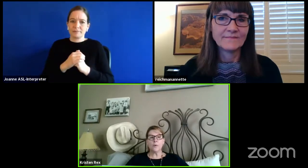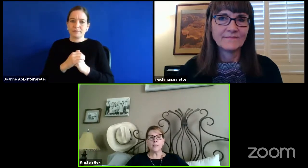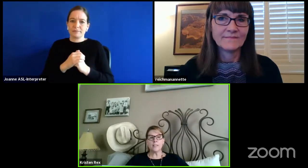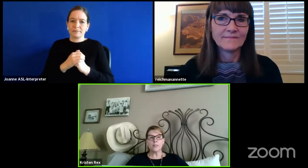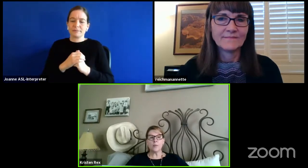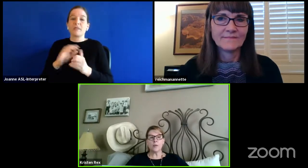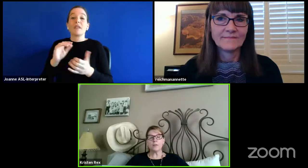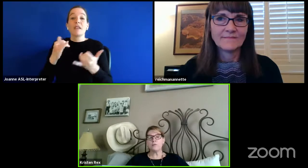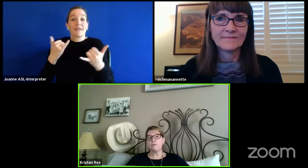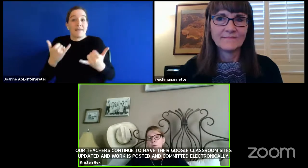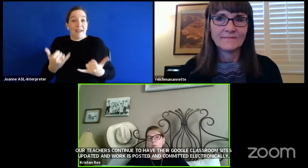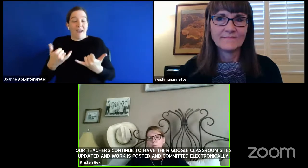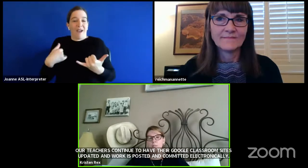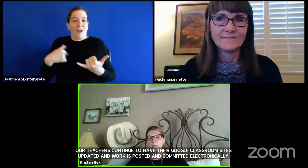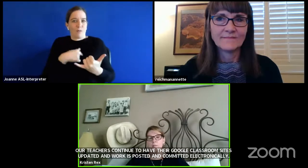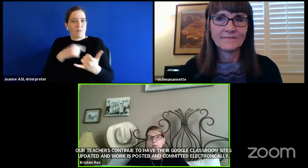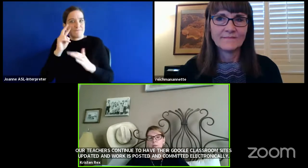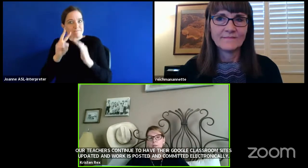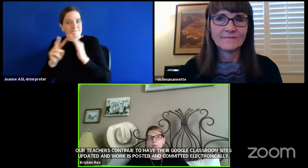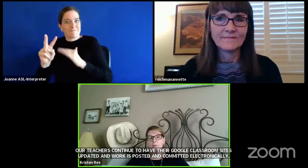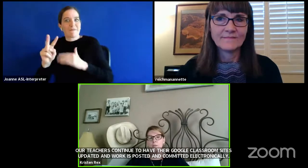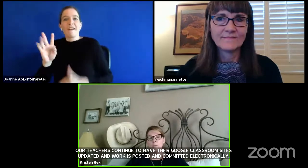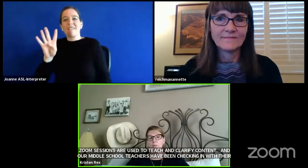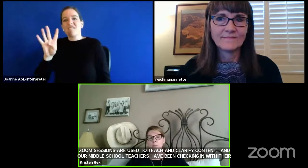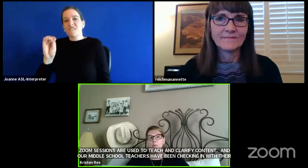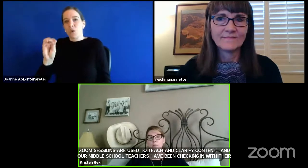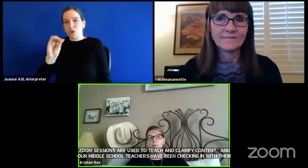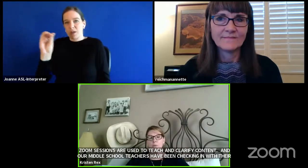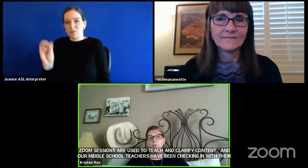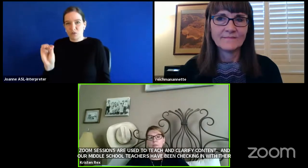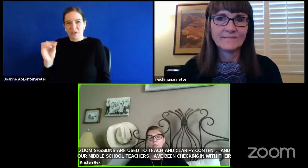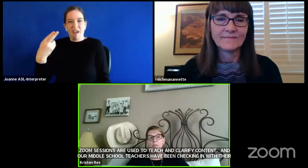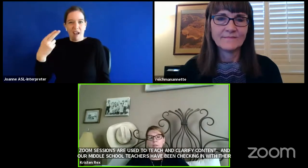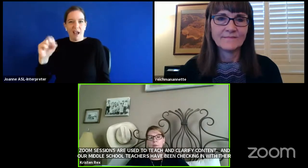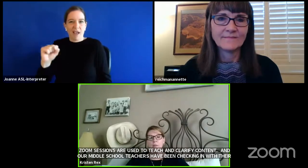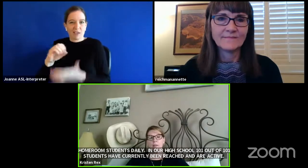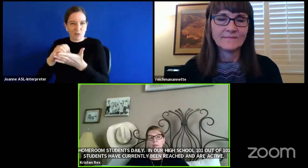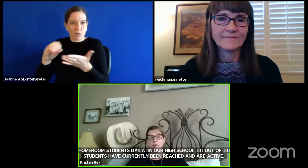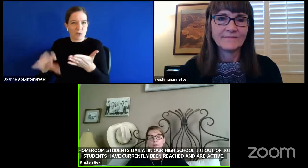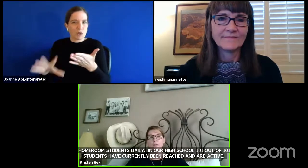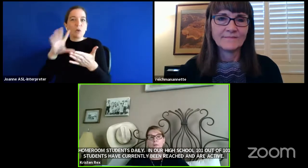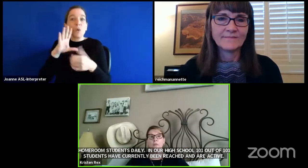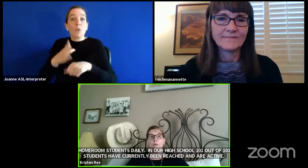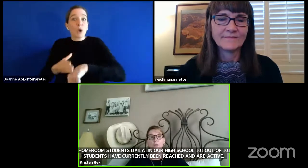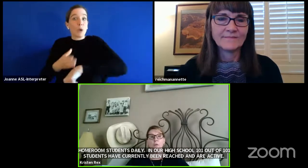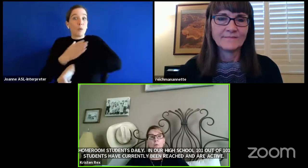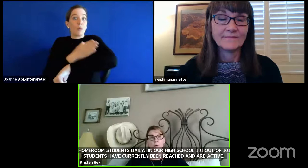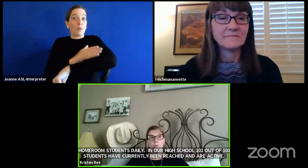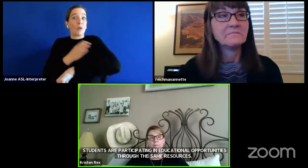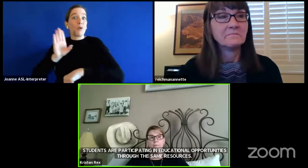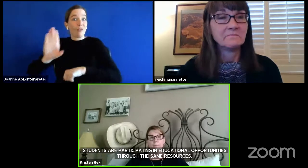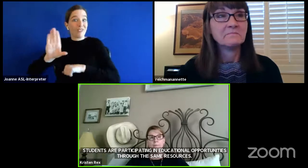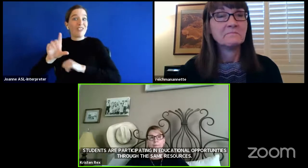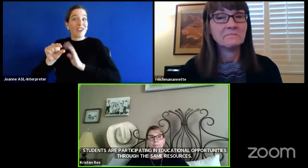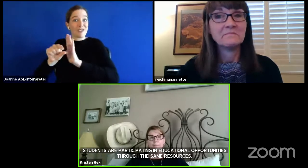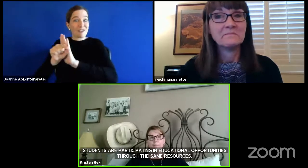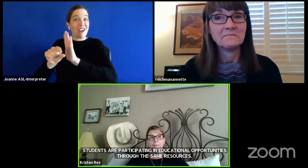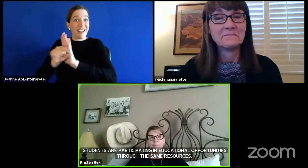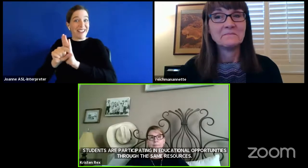we anticipate that 40% of the high school students will be improving their letter grade from the third quarter.